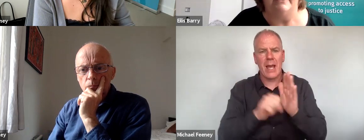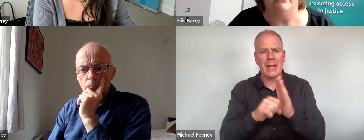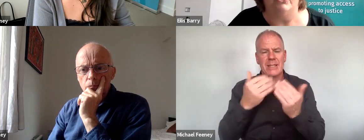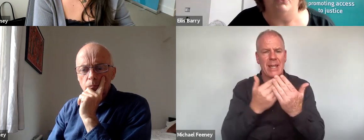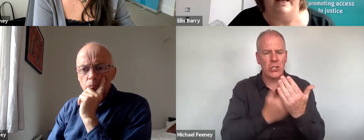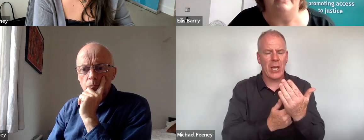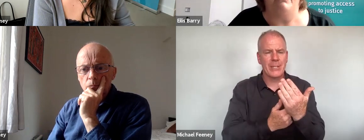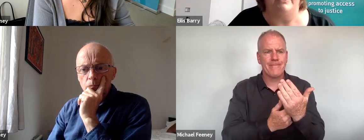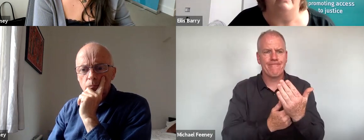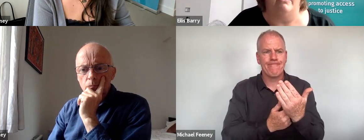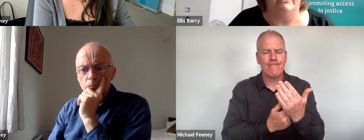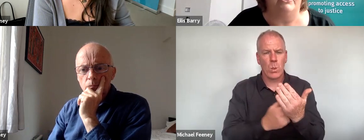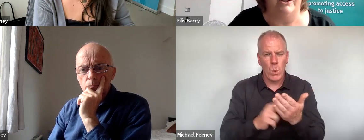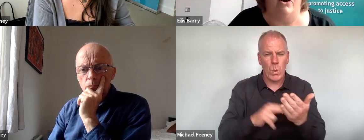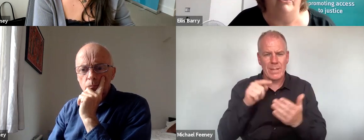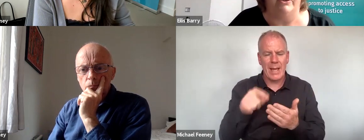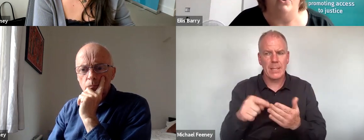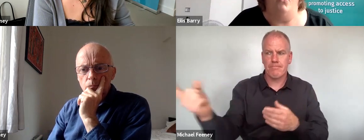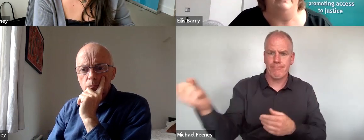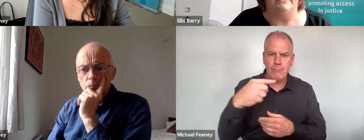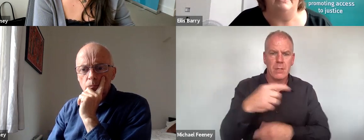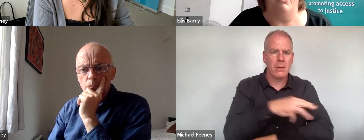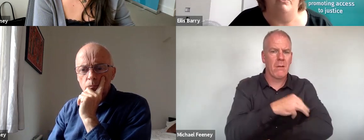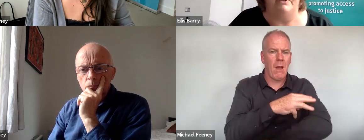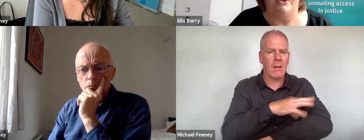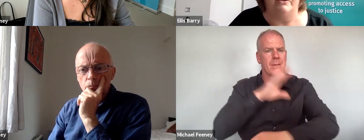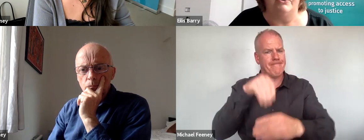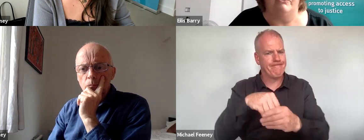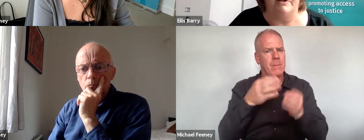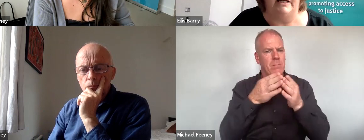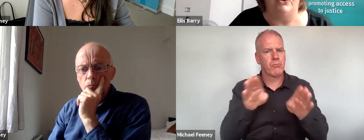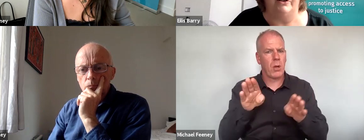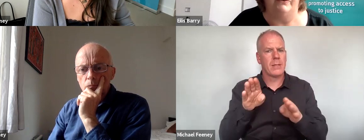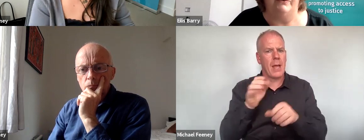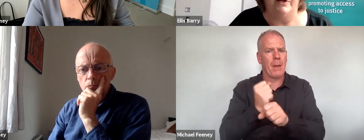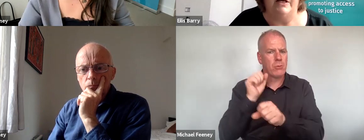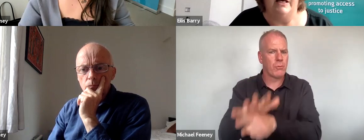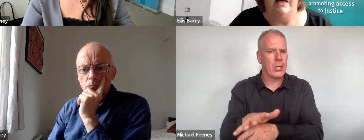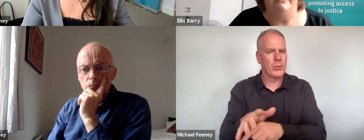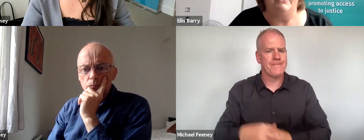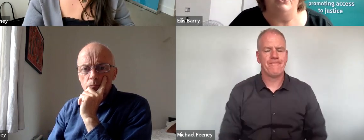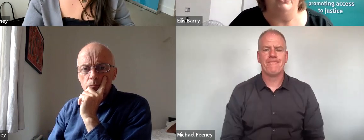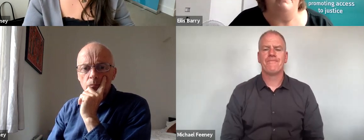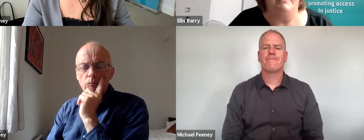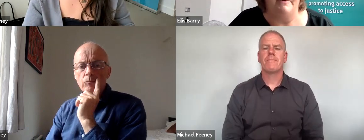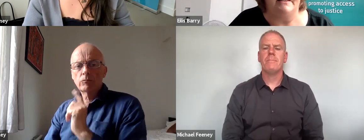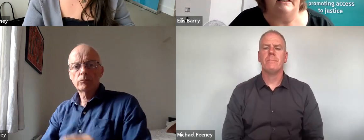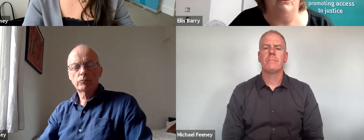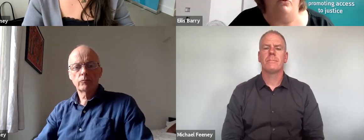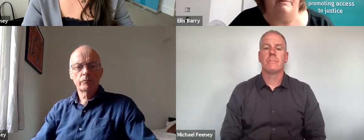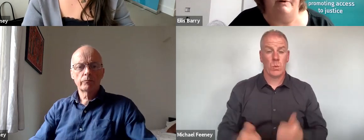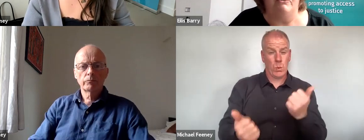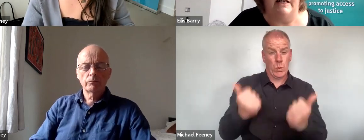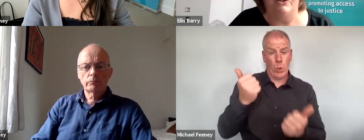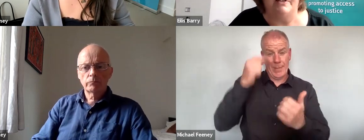in such a way as to bring on guard the Siakana within its prohibition on discrimination. This judgment makes